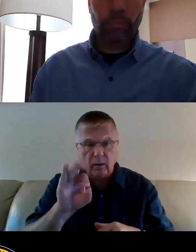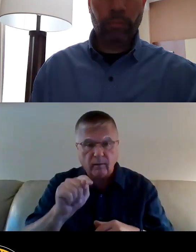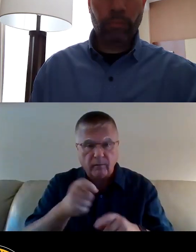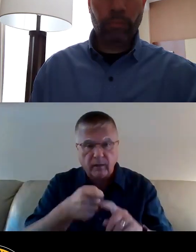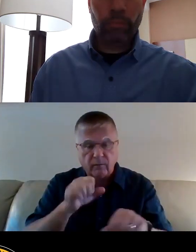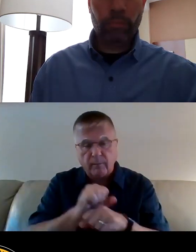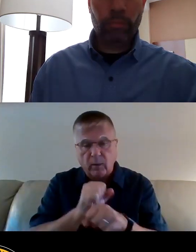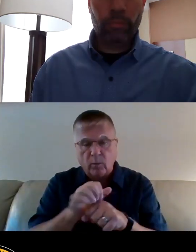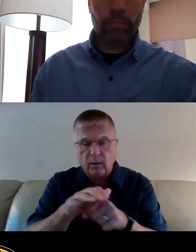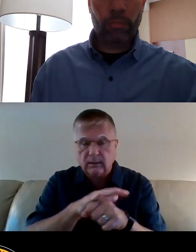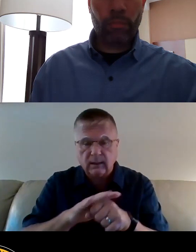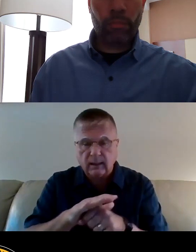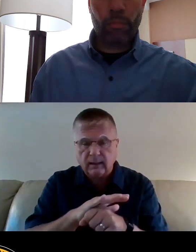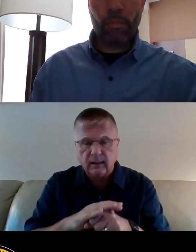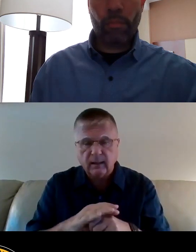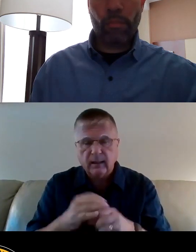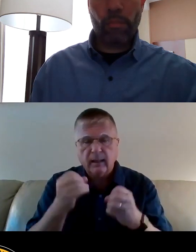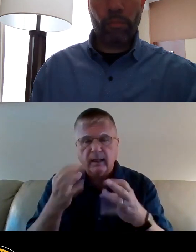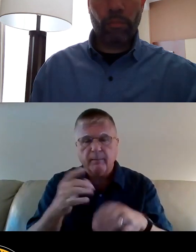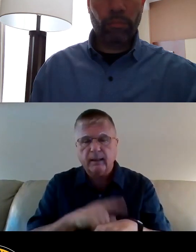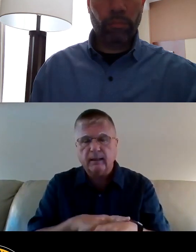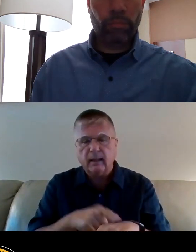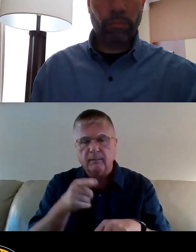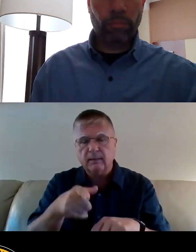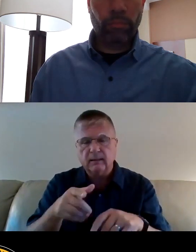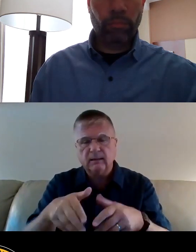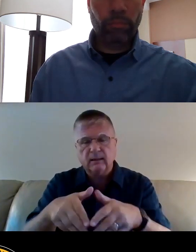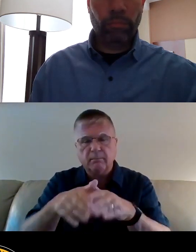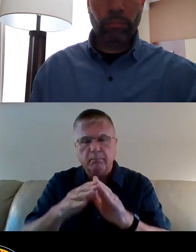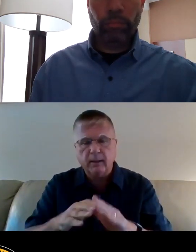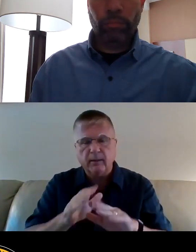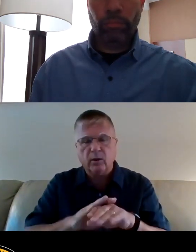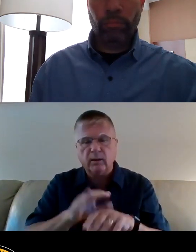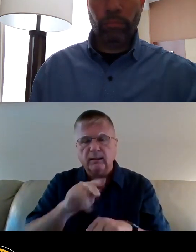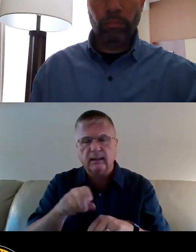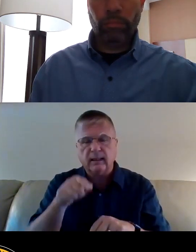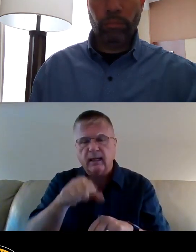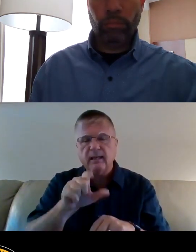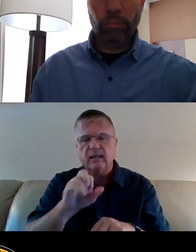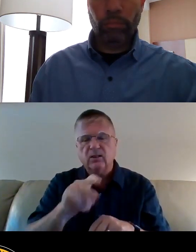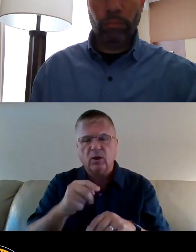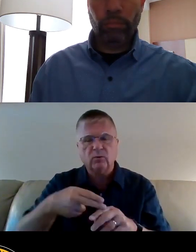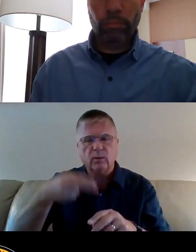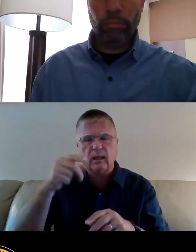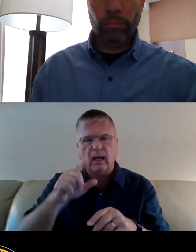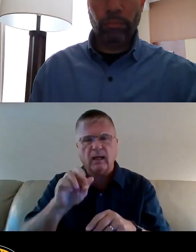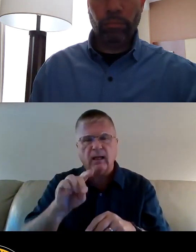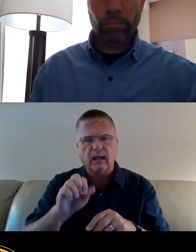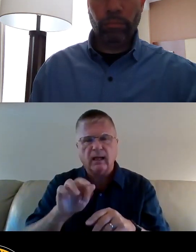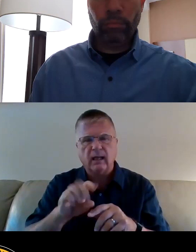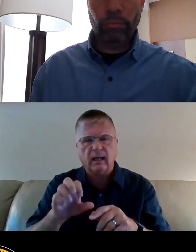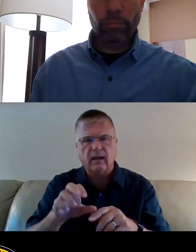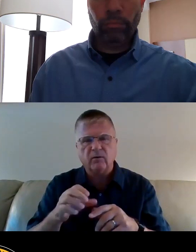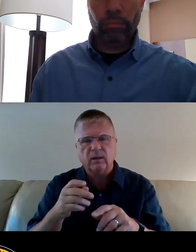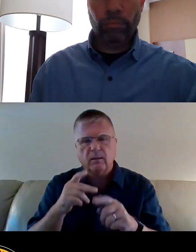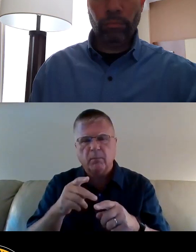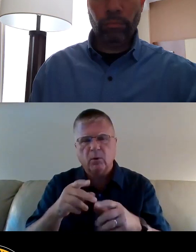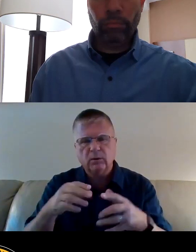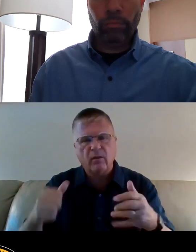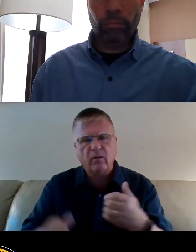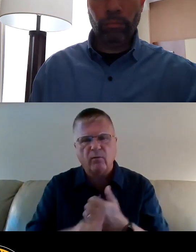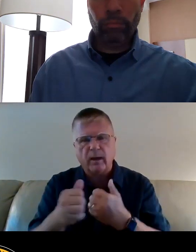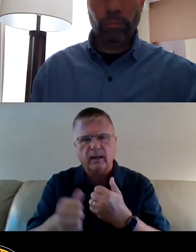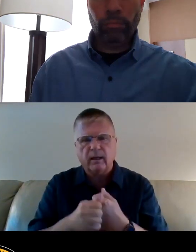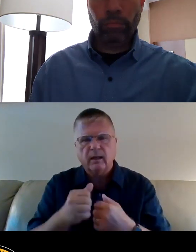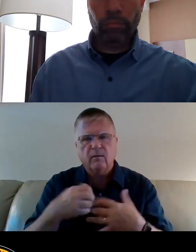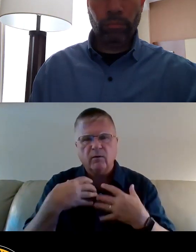demolition was simply buried on these sites. These lots with high lead levels pose a threat to residents' health and safety. Contaminated soil can be tracked into